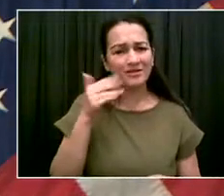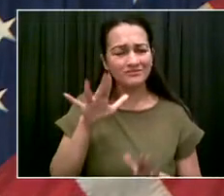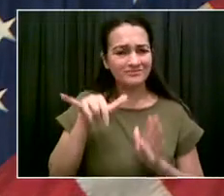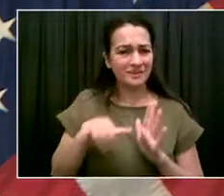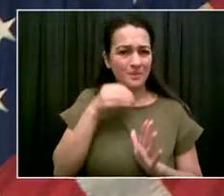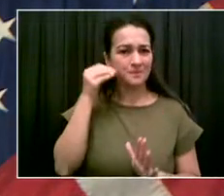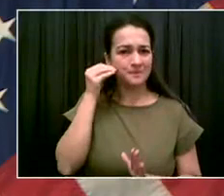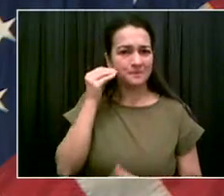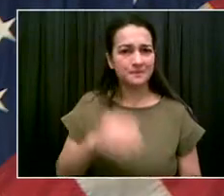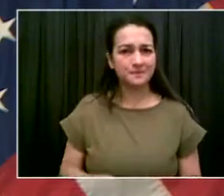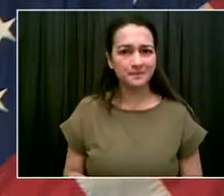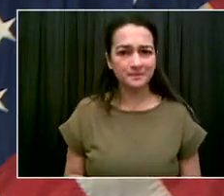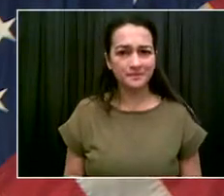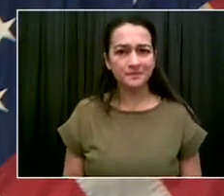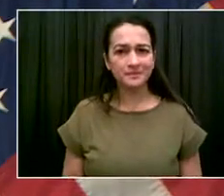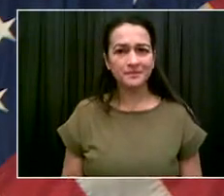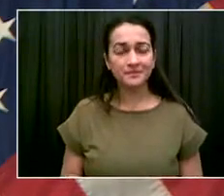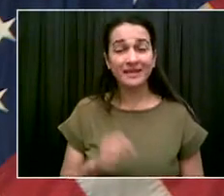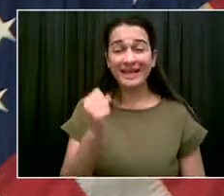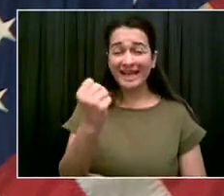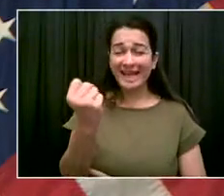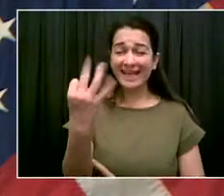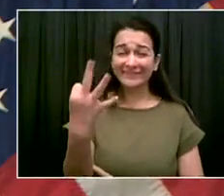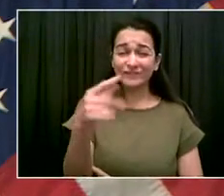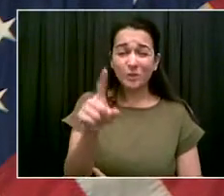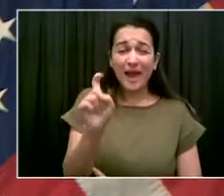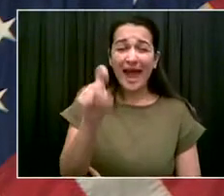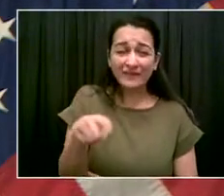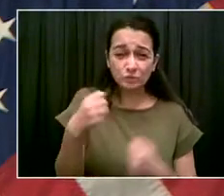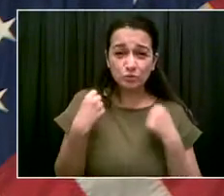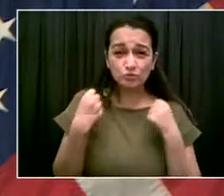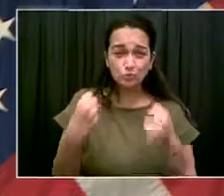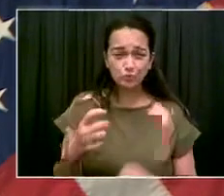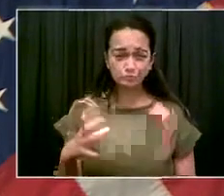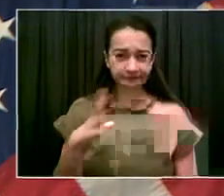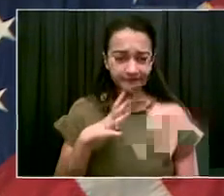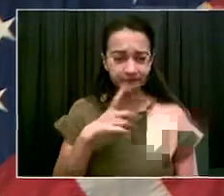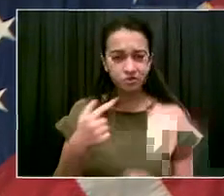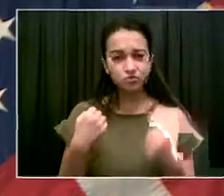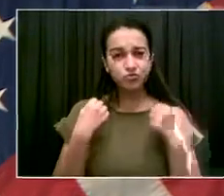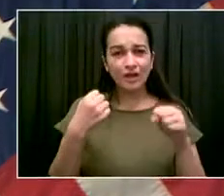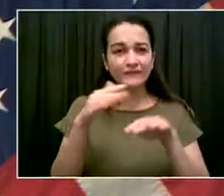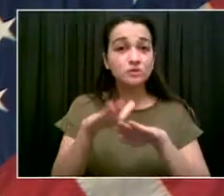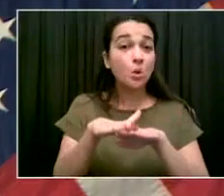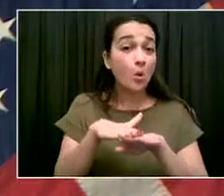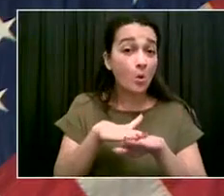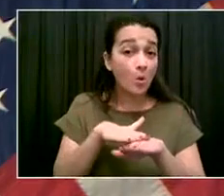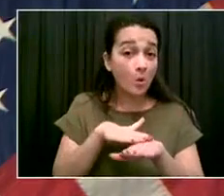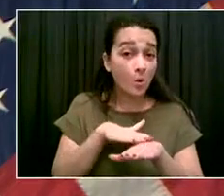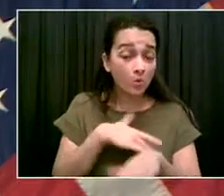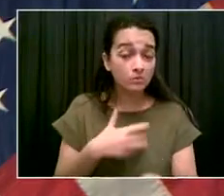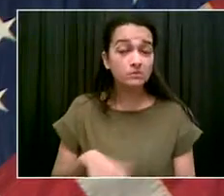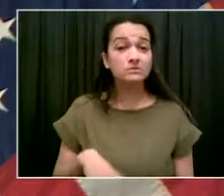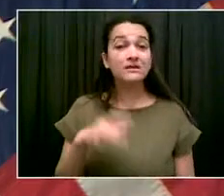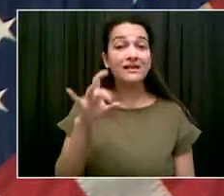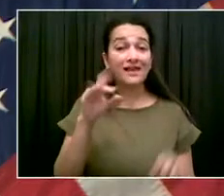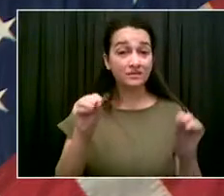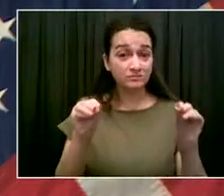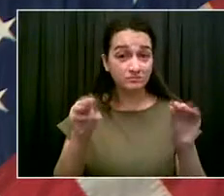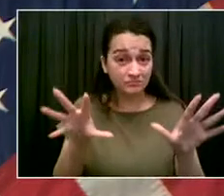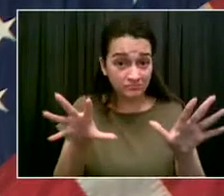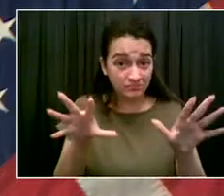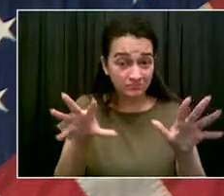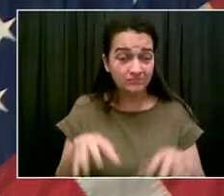caution. And please do not drive into flooded areas. Consider avoiding or delaying travel until the floods or heavy rain have stopped.